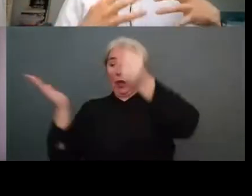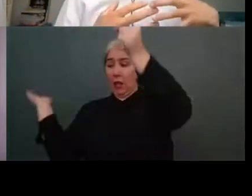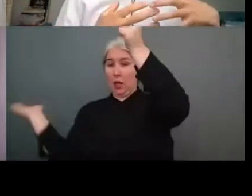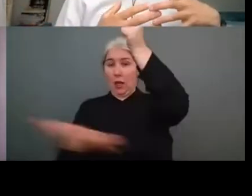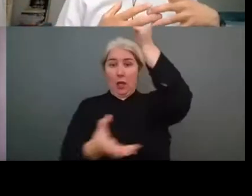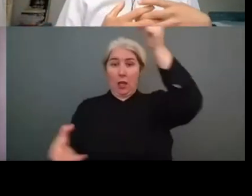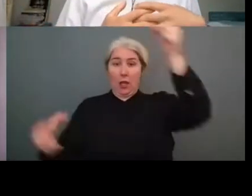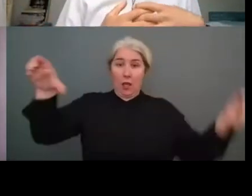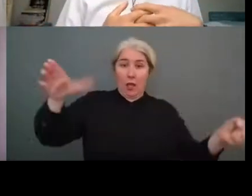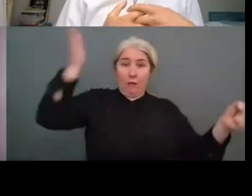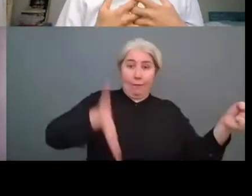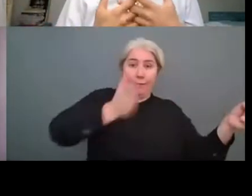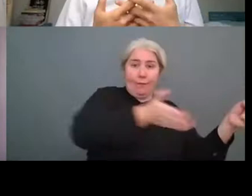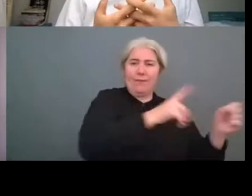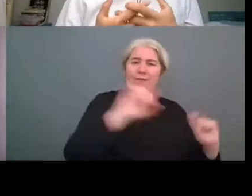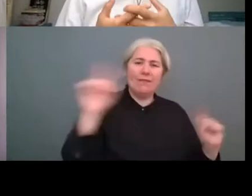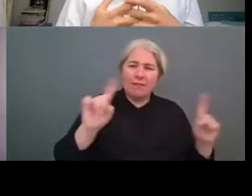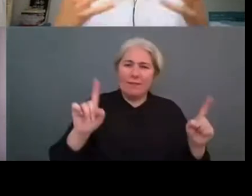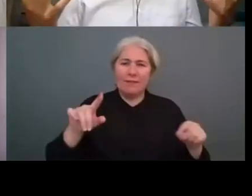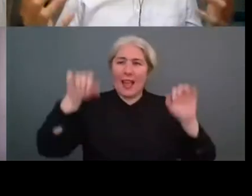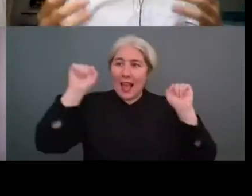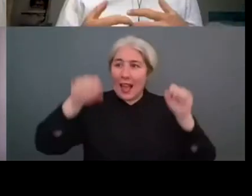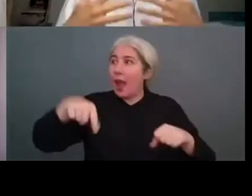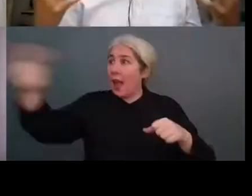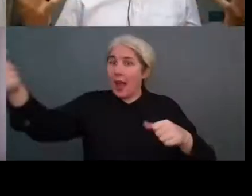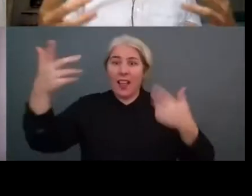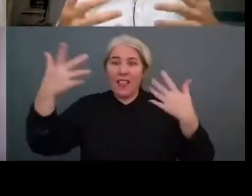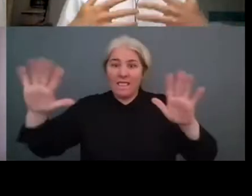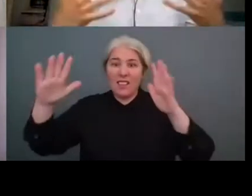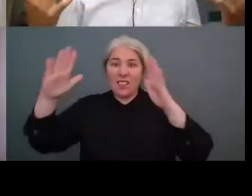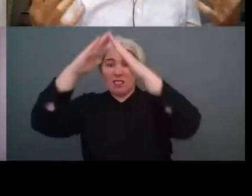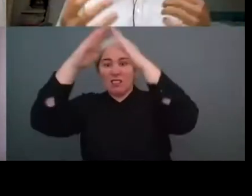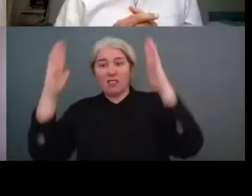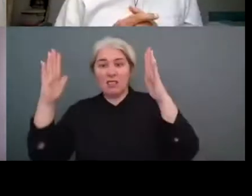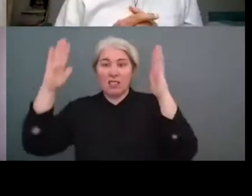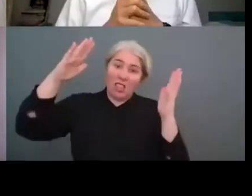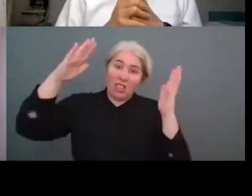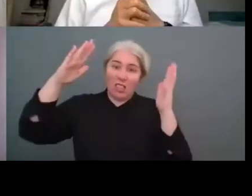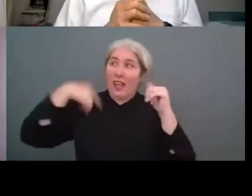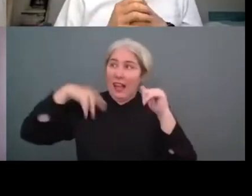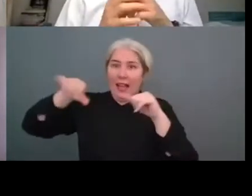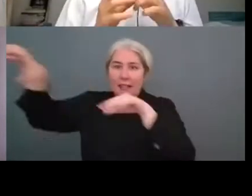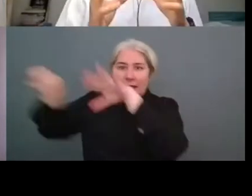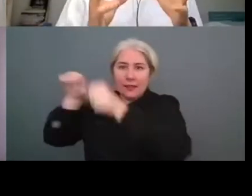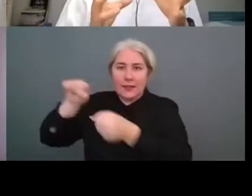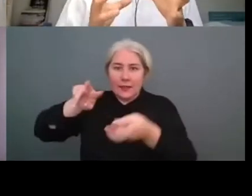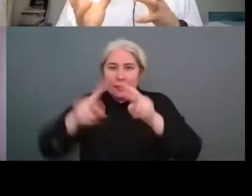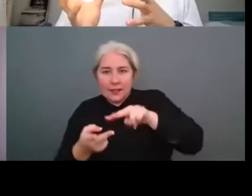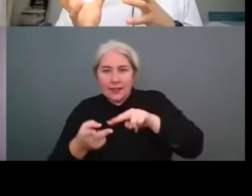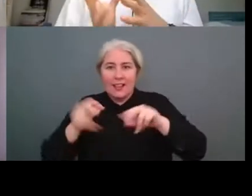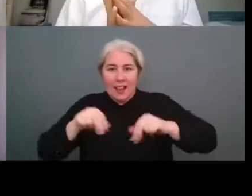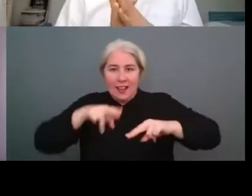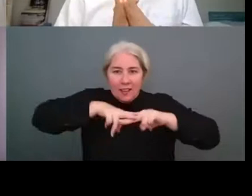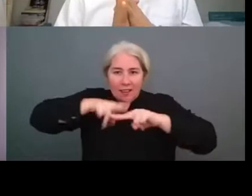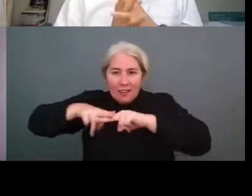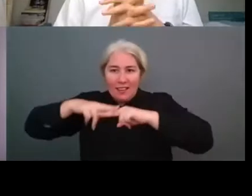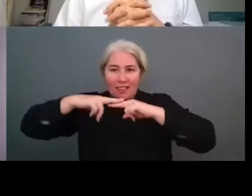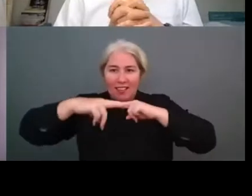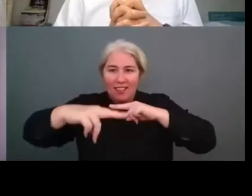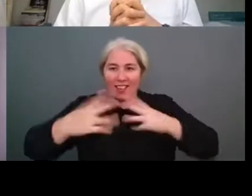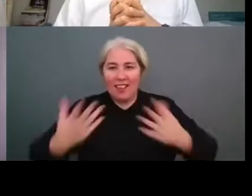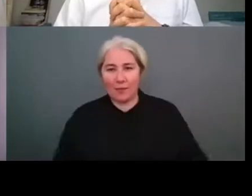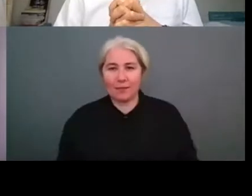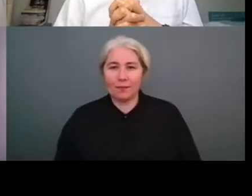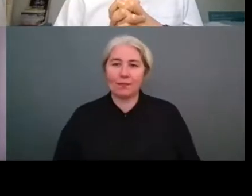good help for us and i think it can be a good help for other athletes other clubs other members was the equal charter of uh